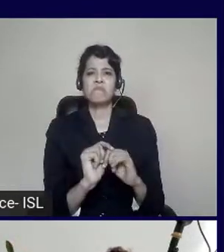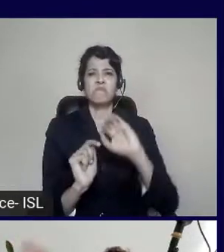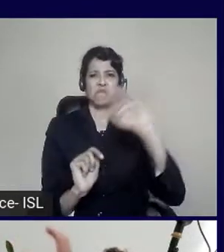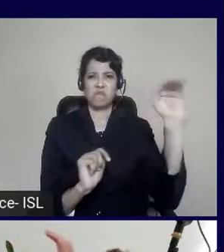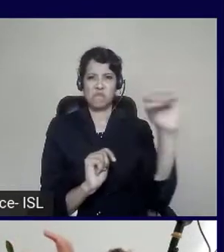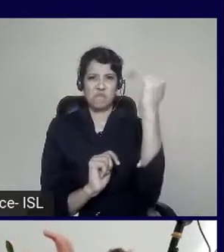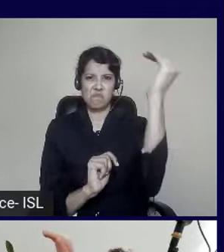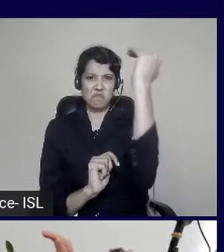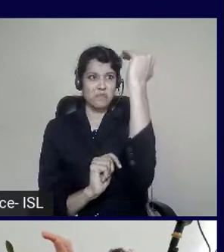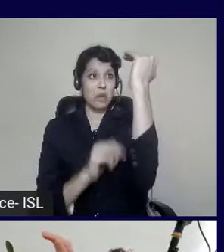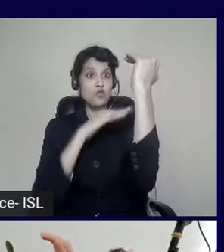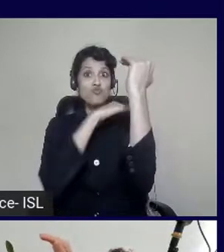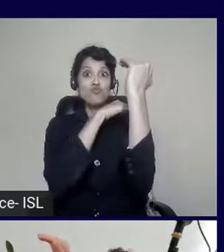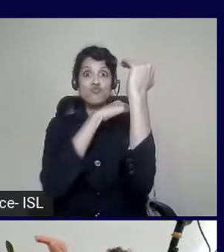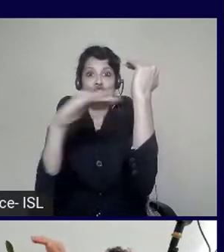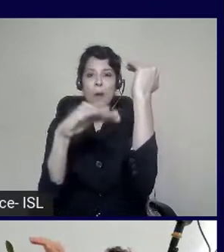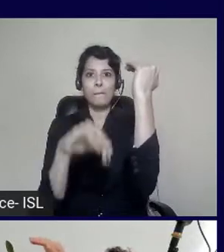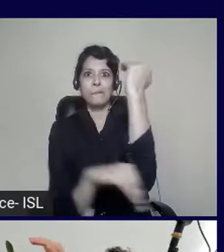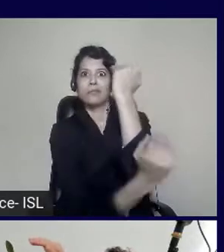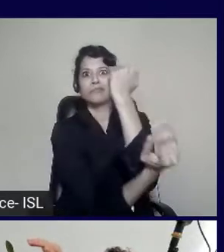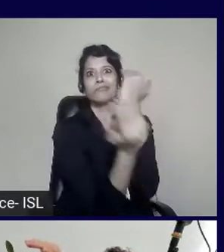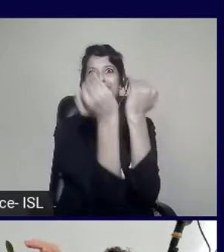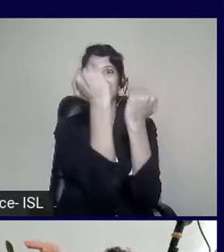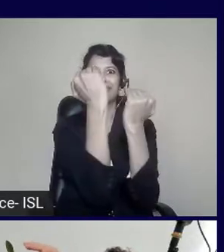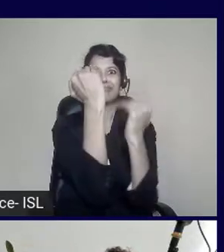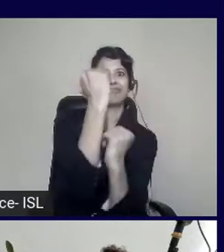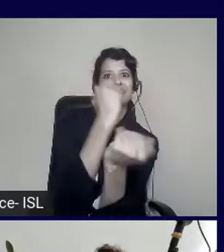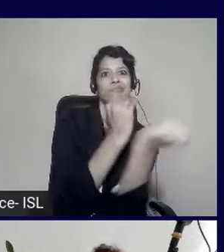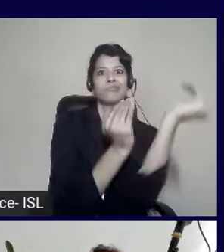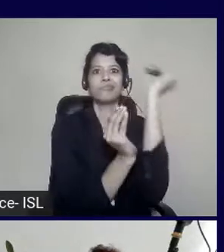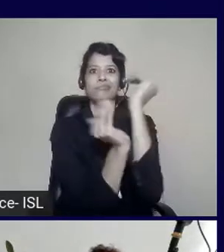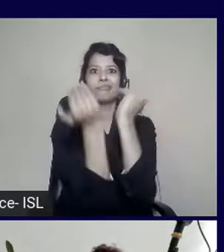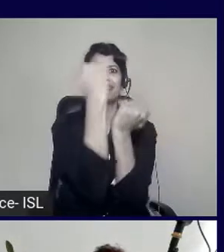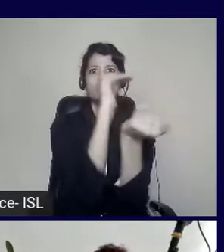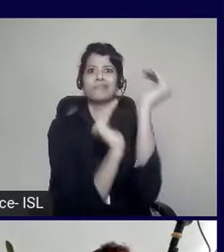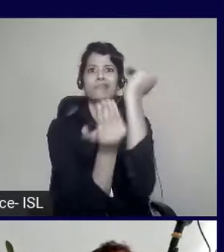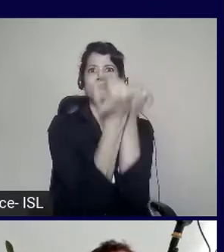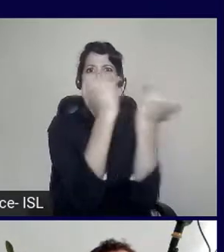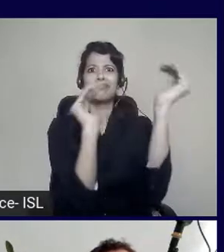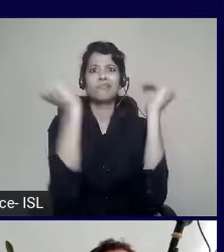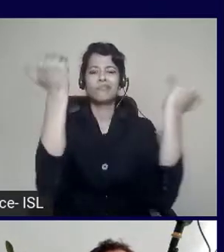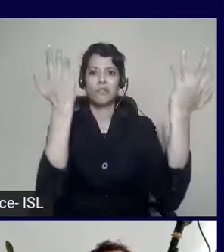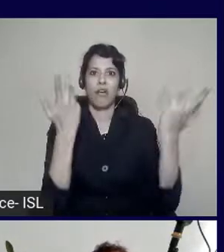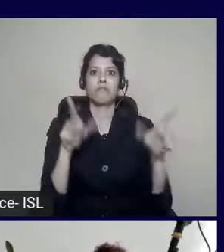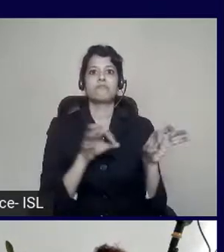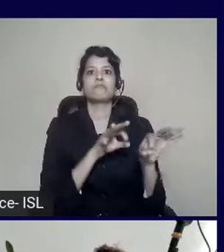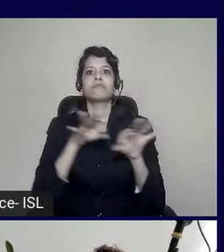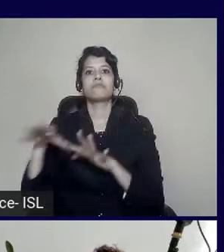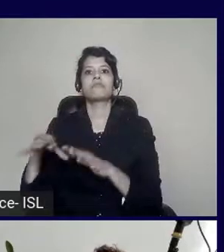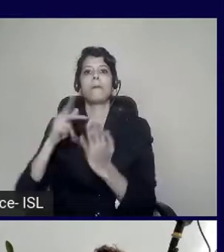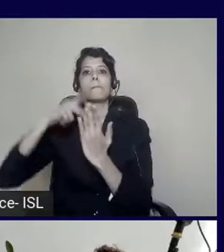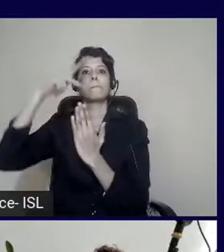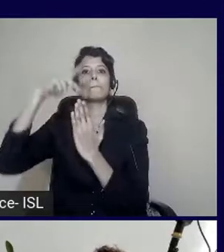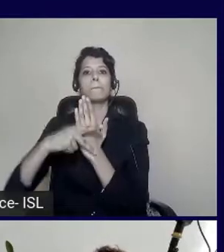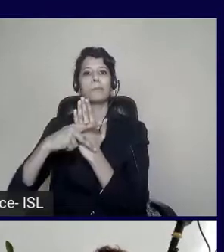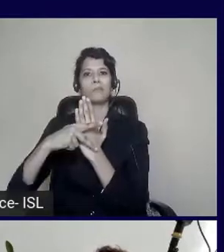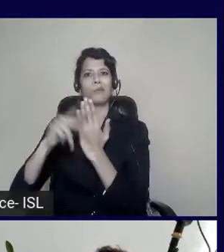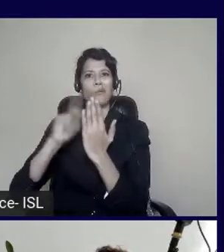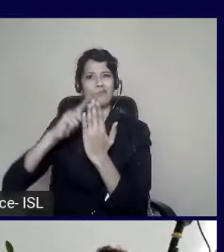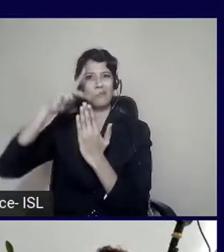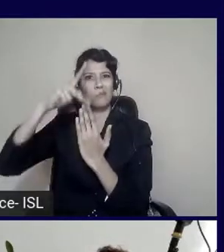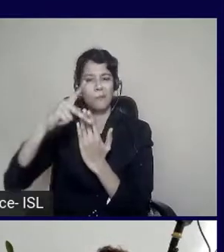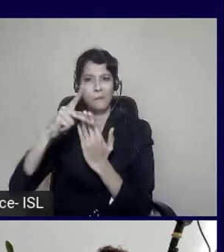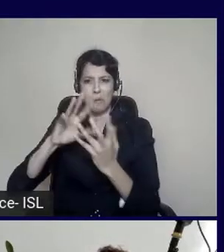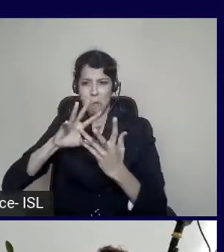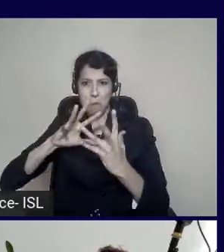then another one just grows immediately up. And we've seen this now with software development. If you create and you fix a